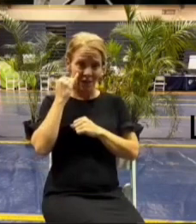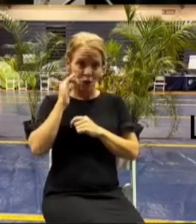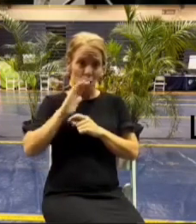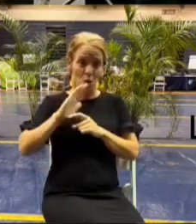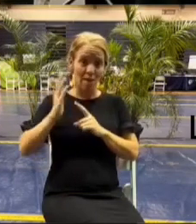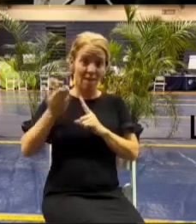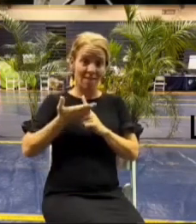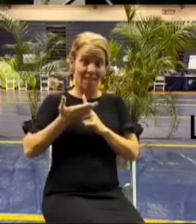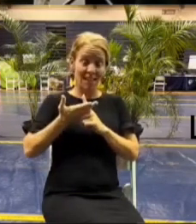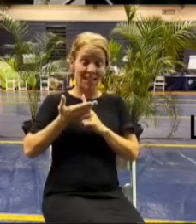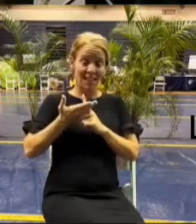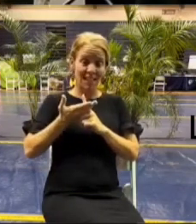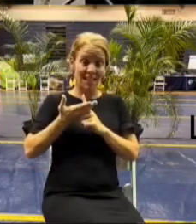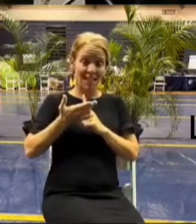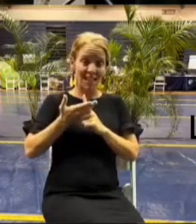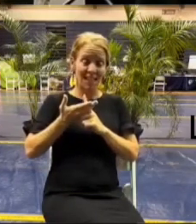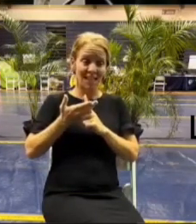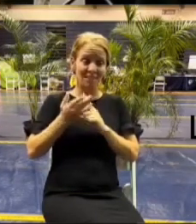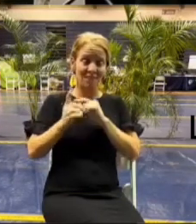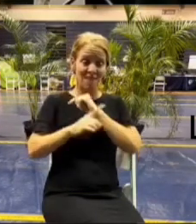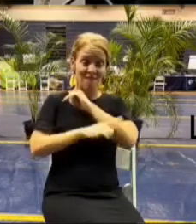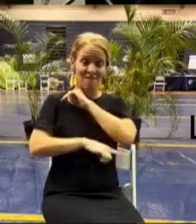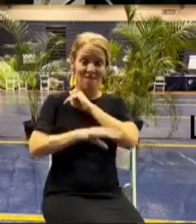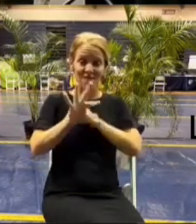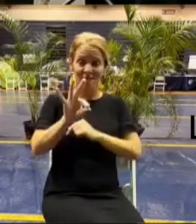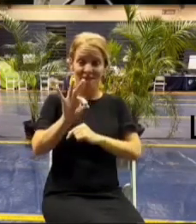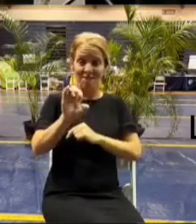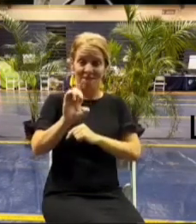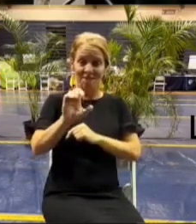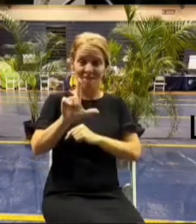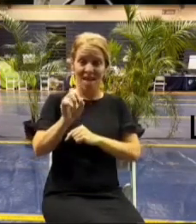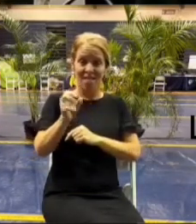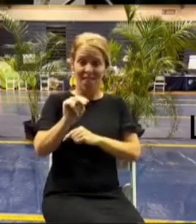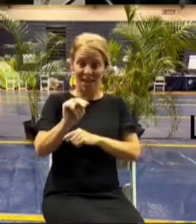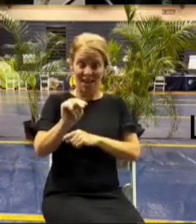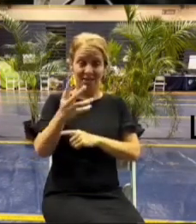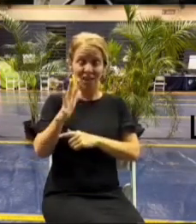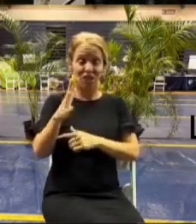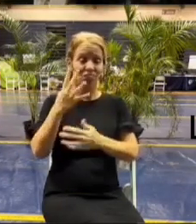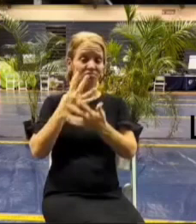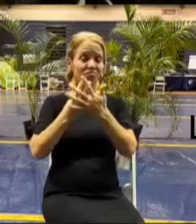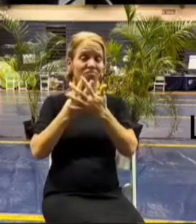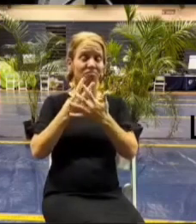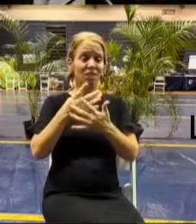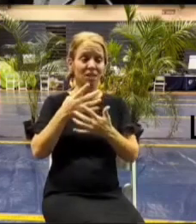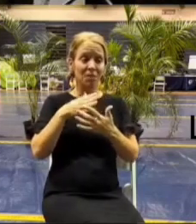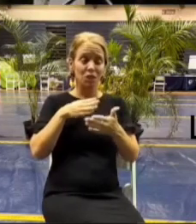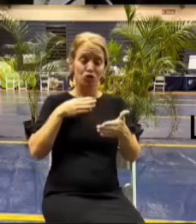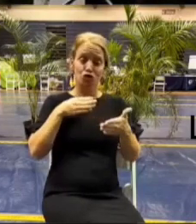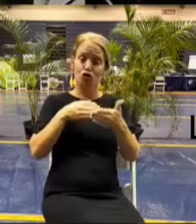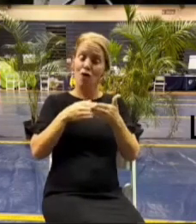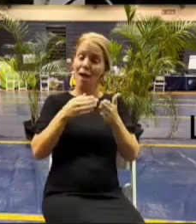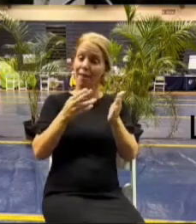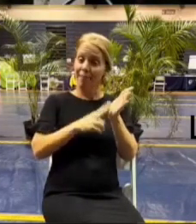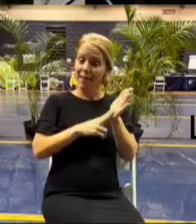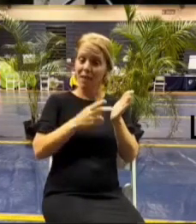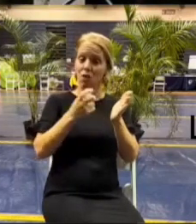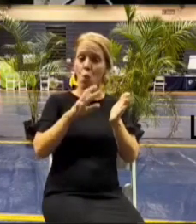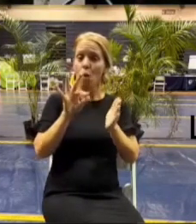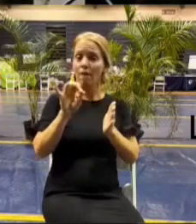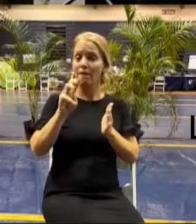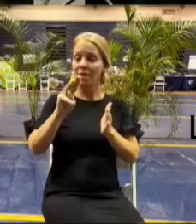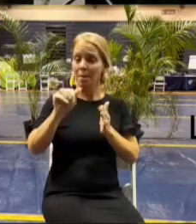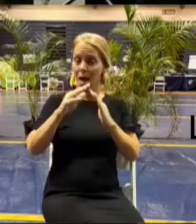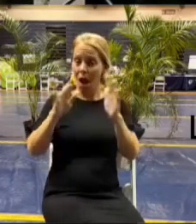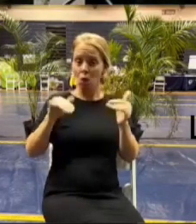failing does that automatically put you out from um direct leasing or any kind of fema housing